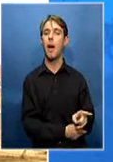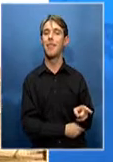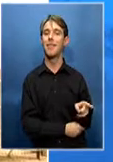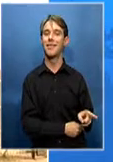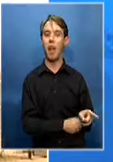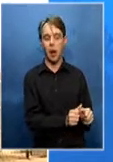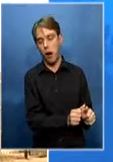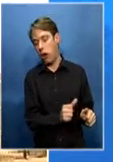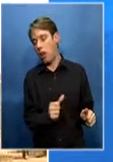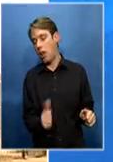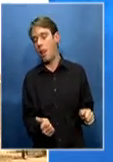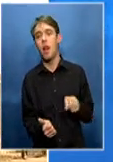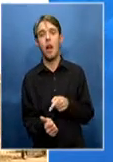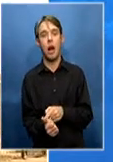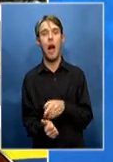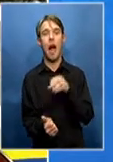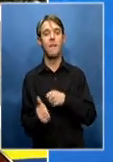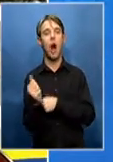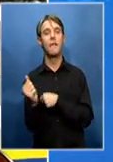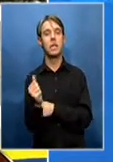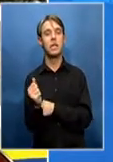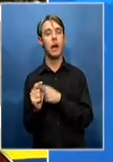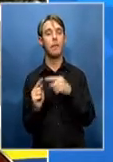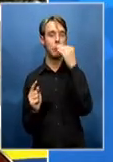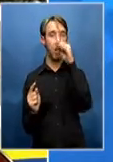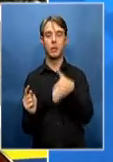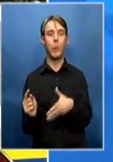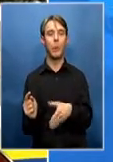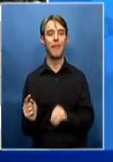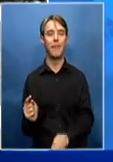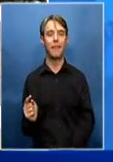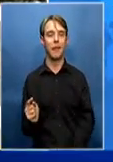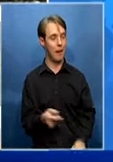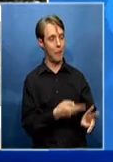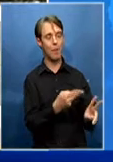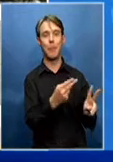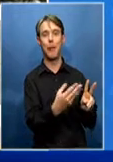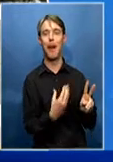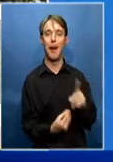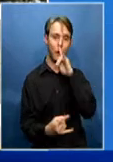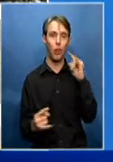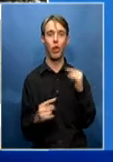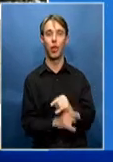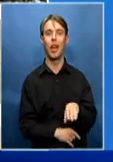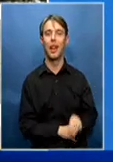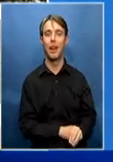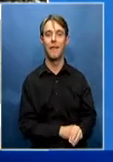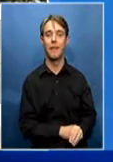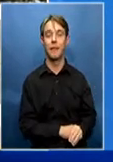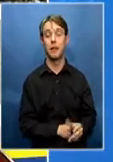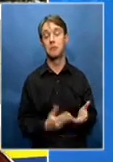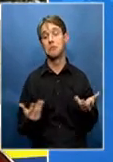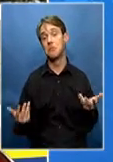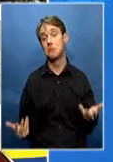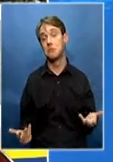but no officers are stationed here. The police was used only as a contact point. And that is up to the provincial management and national management to